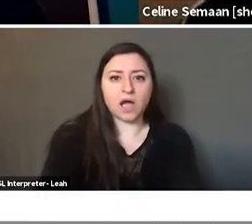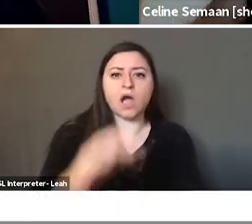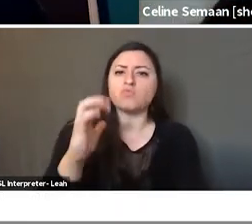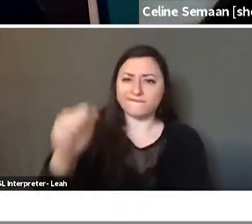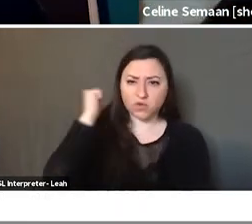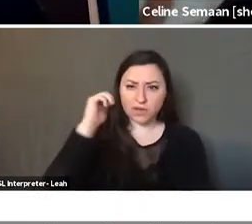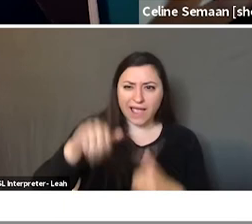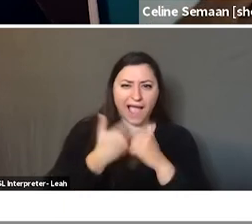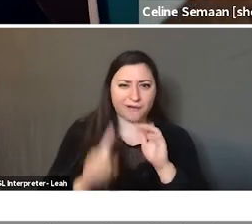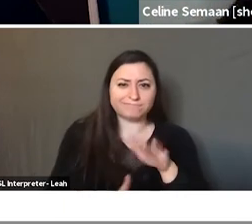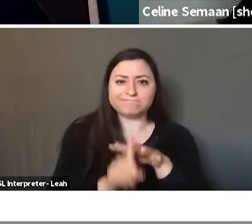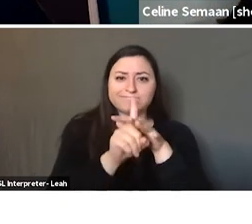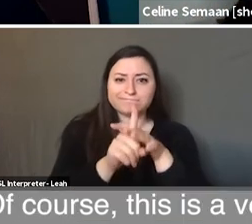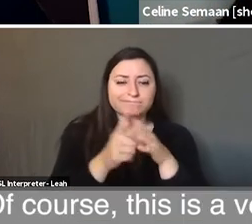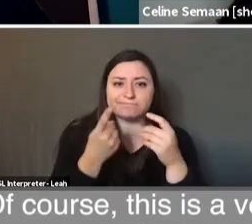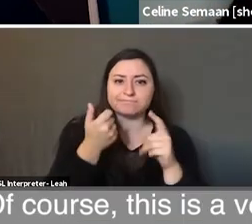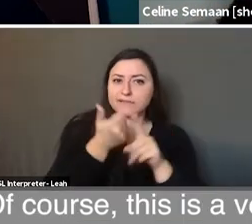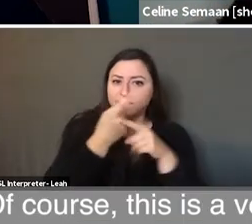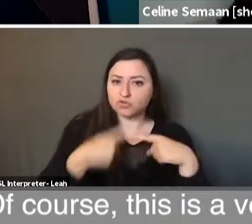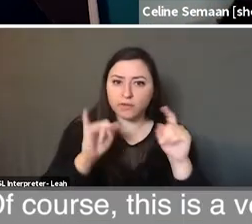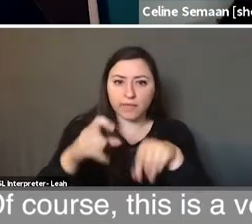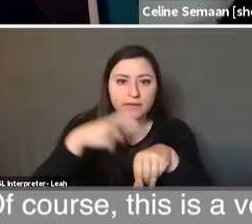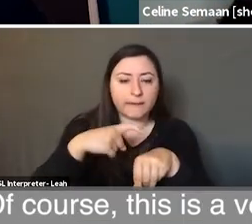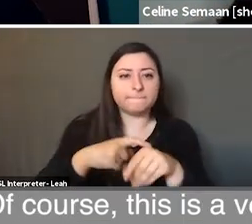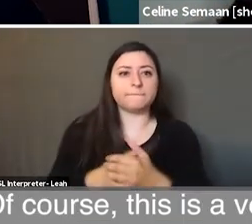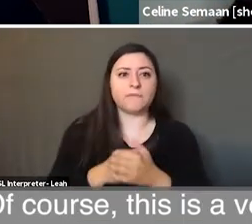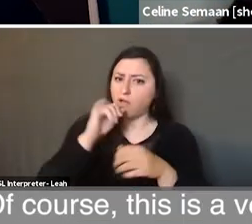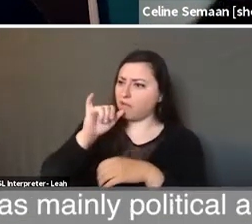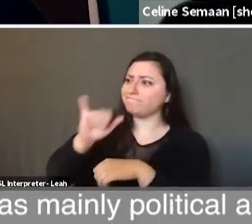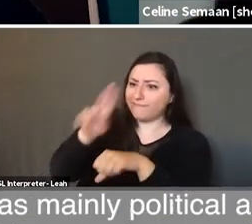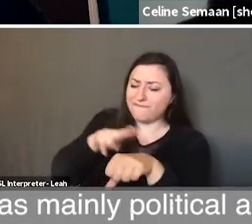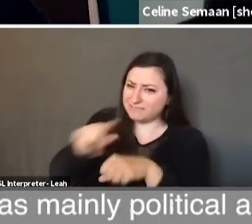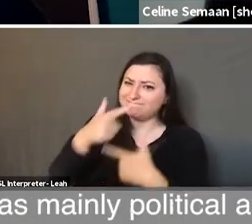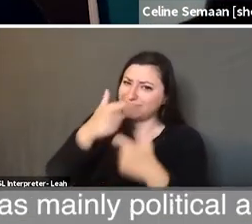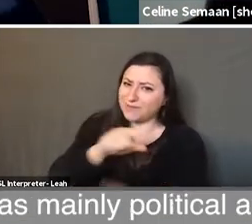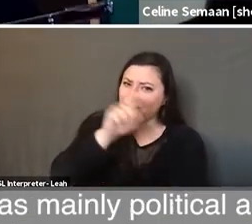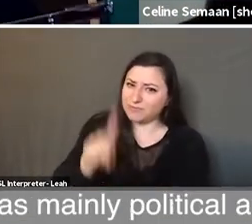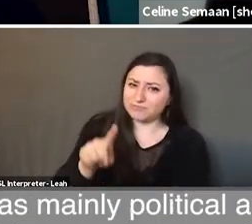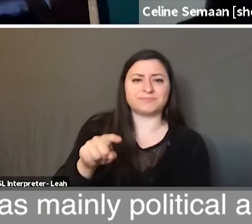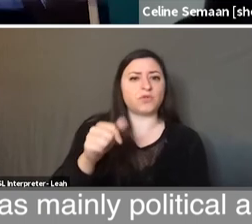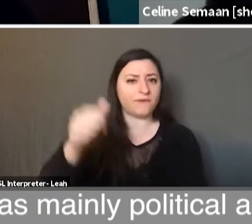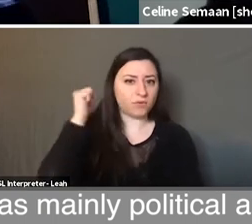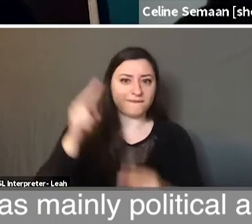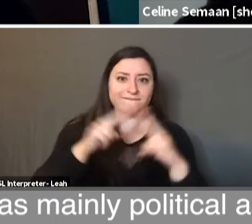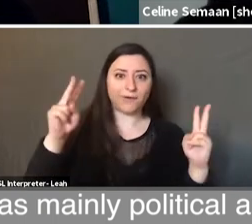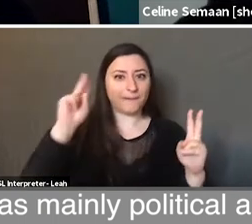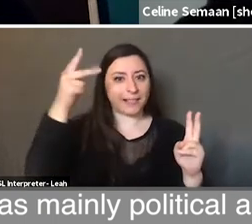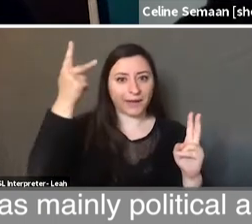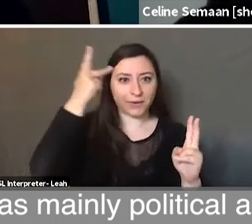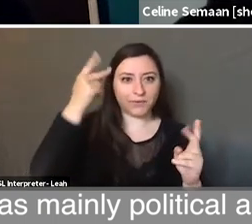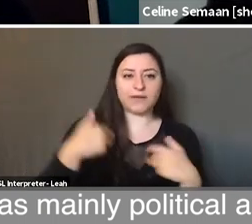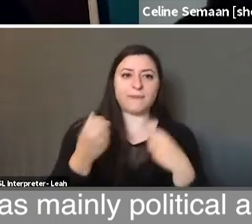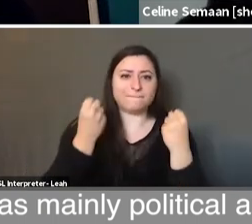manifest itself during that time? Of course, this is a very, very interesting question. Refusal was mainly political and there are many